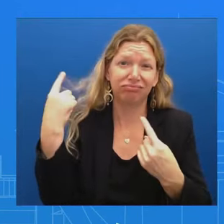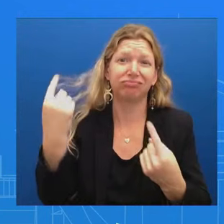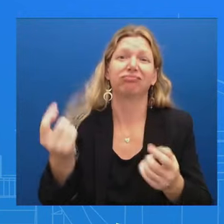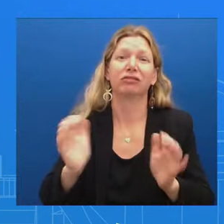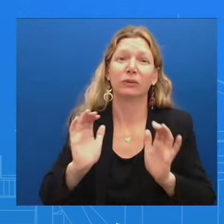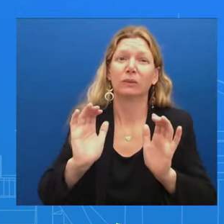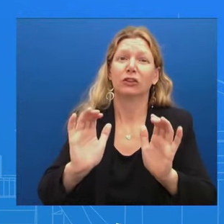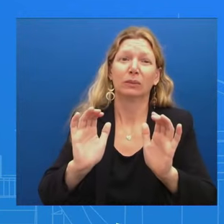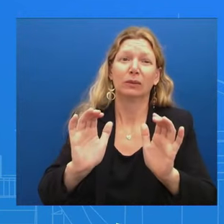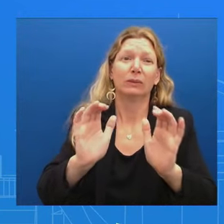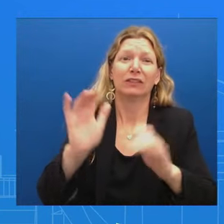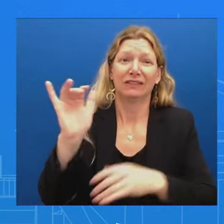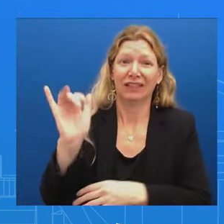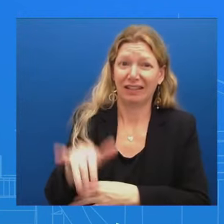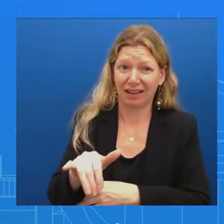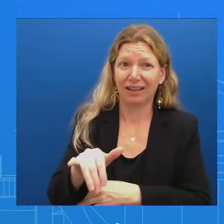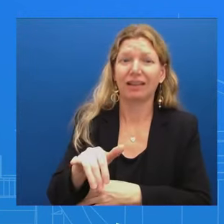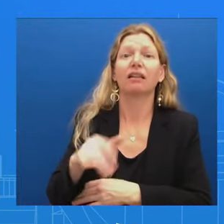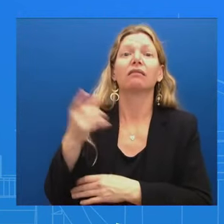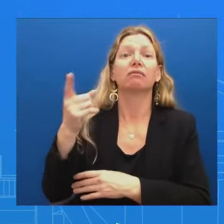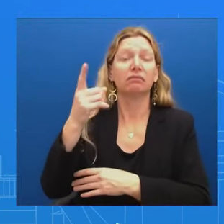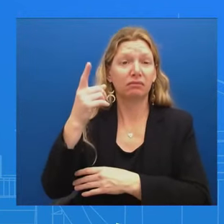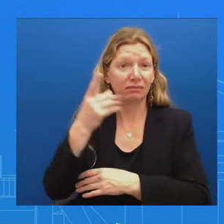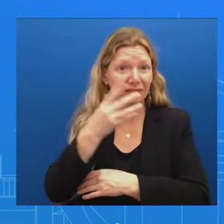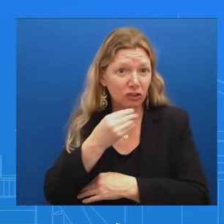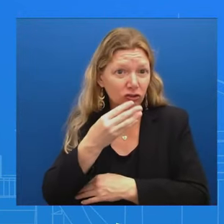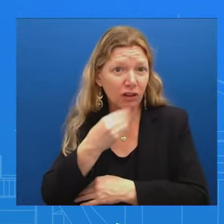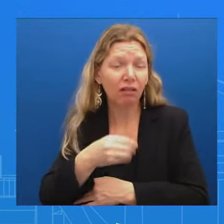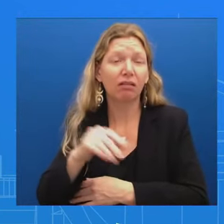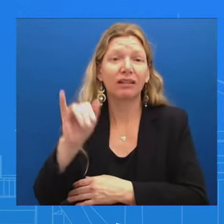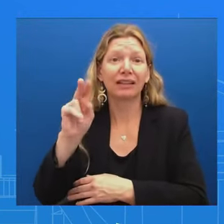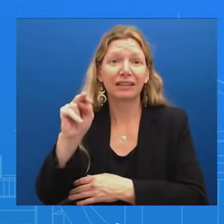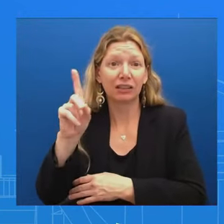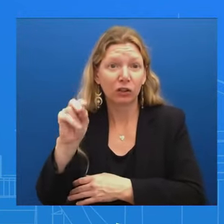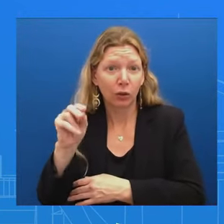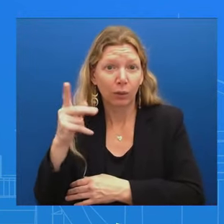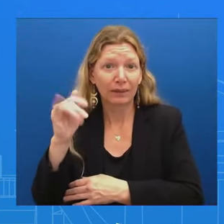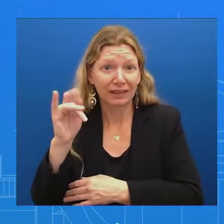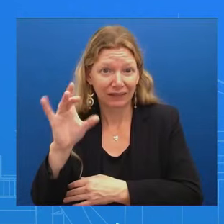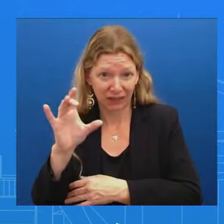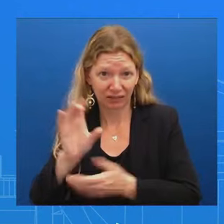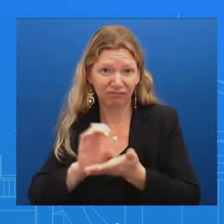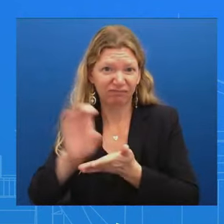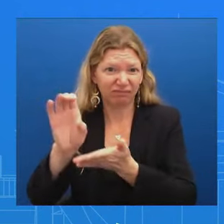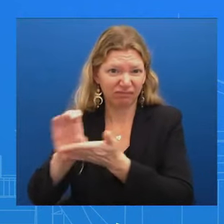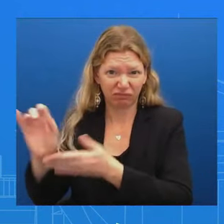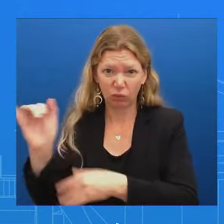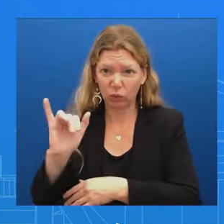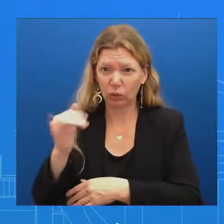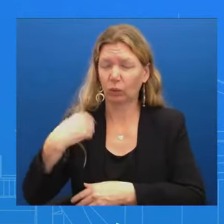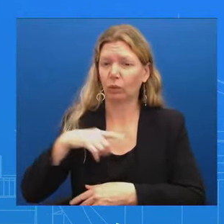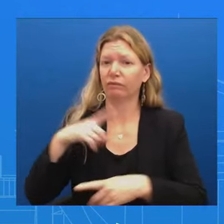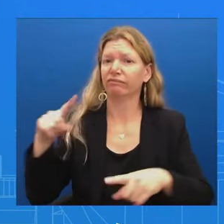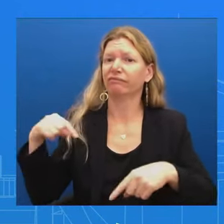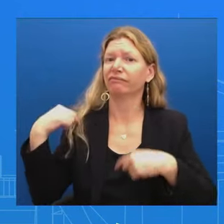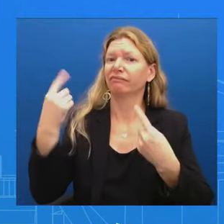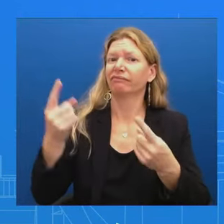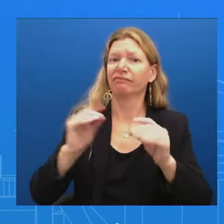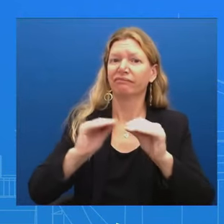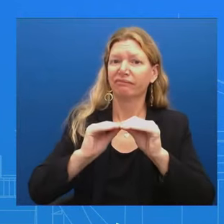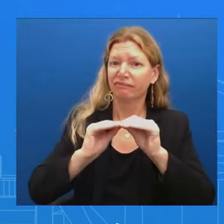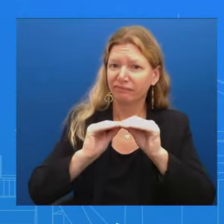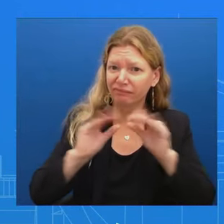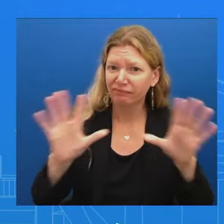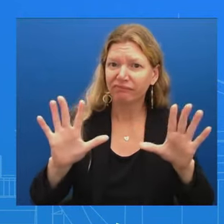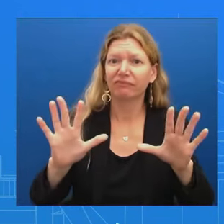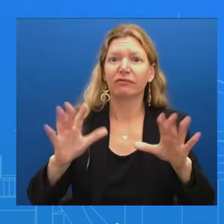strategic conversation as well with Senate Republicans and Democrats For the past couple of months for the border security Because we believe